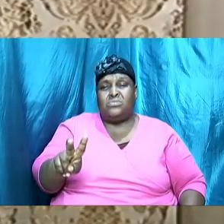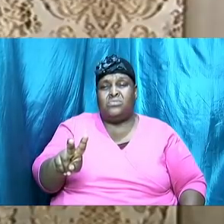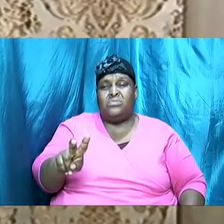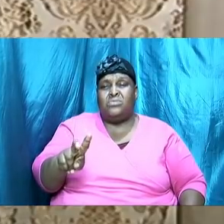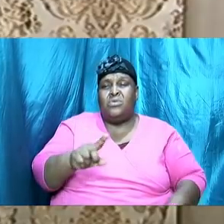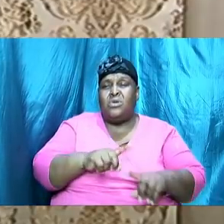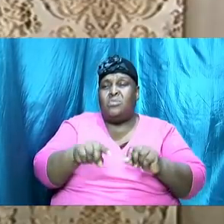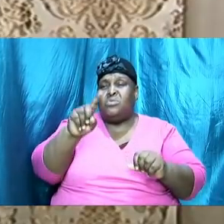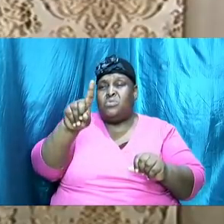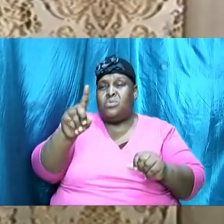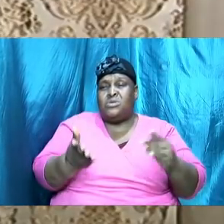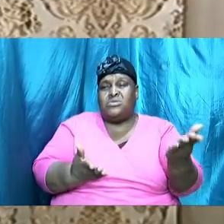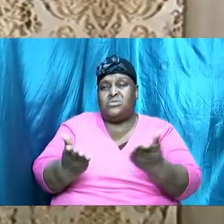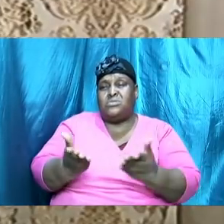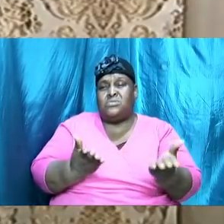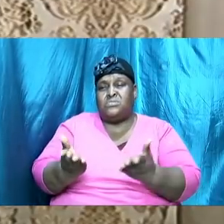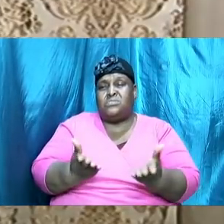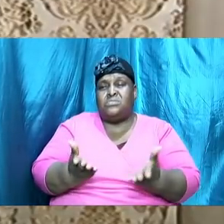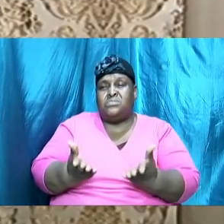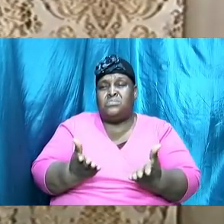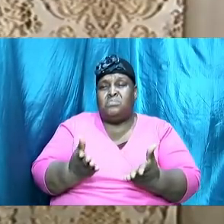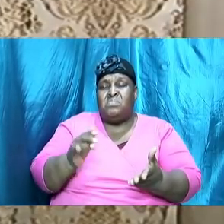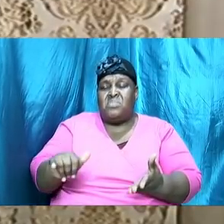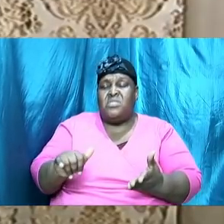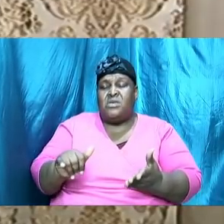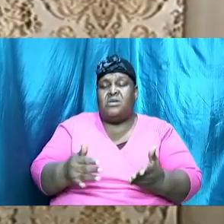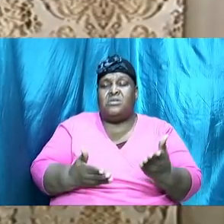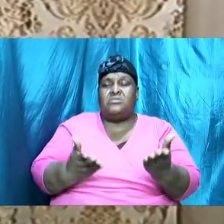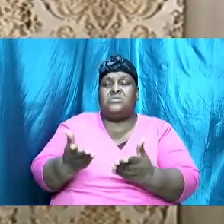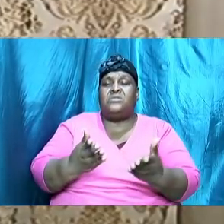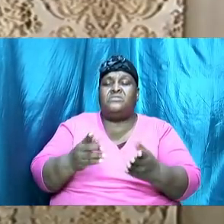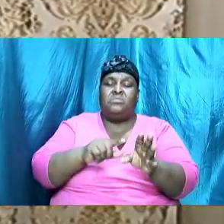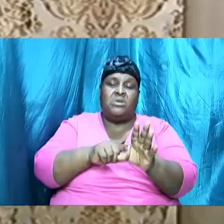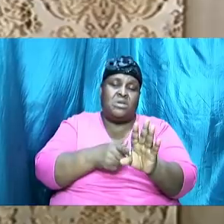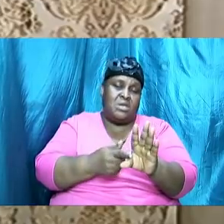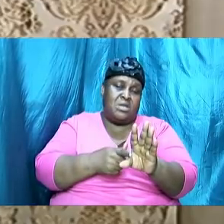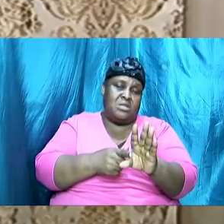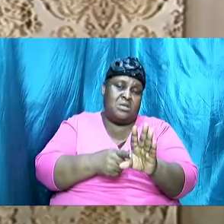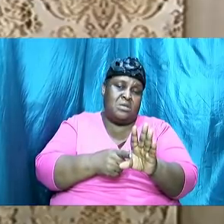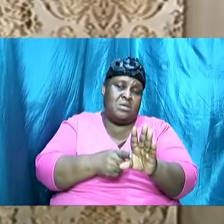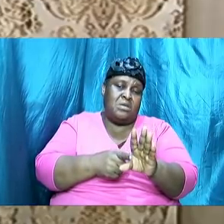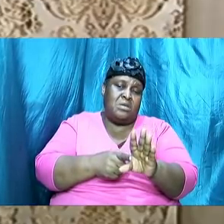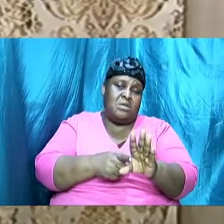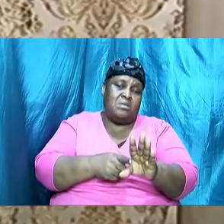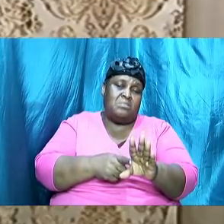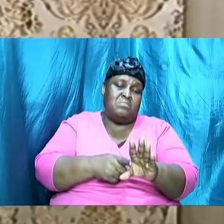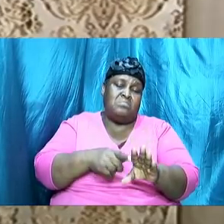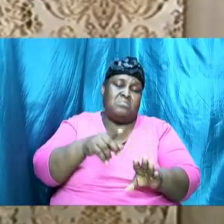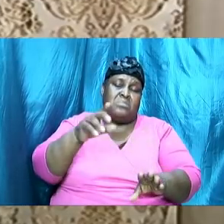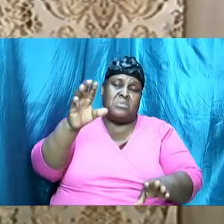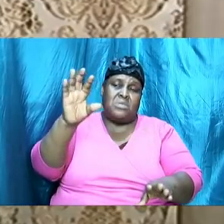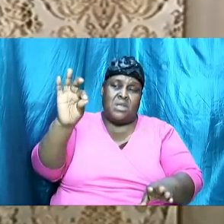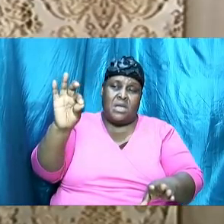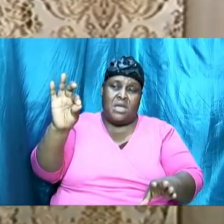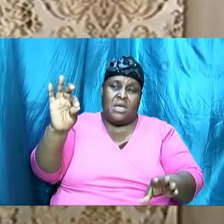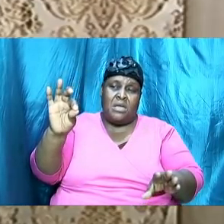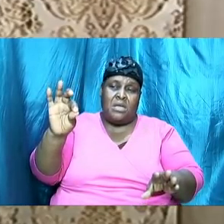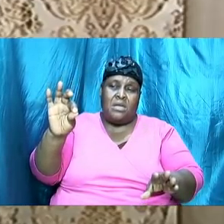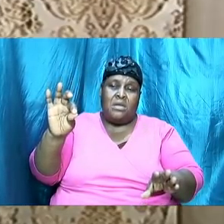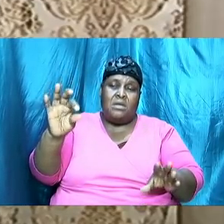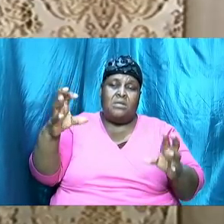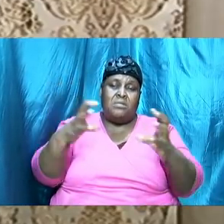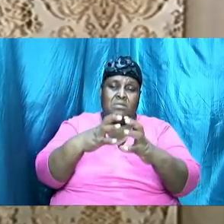but one service, and that service begins at 9 a.m., all right?